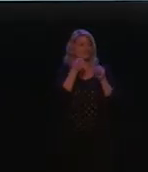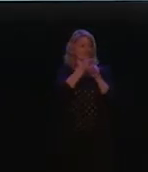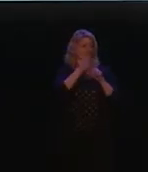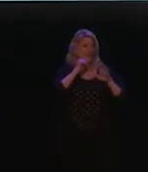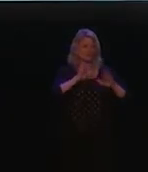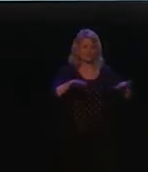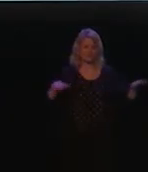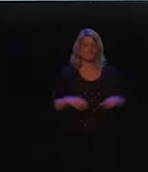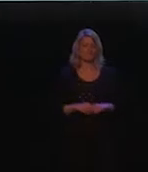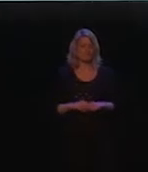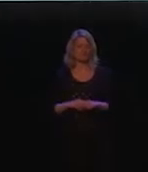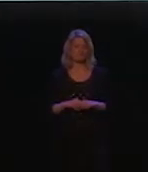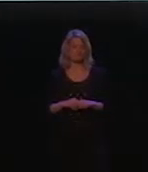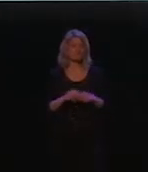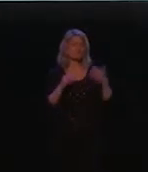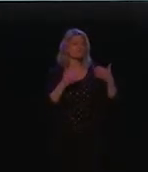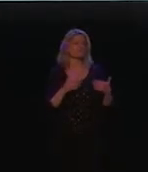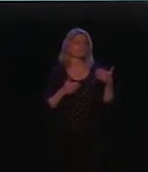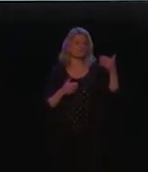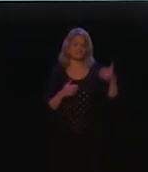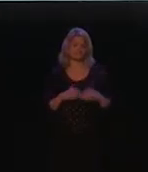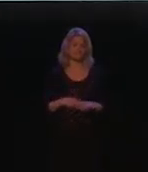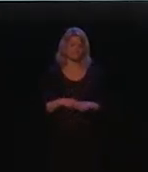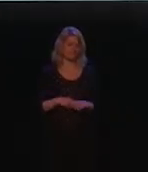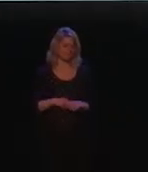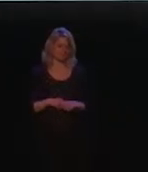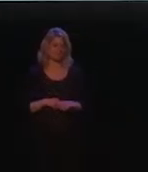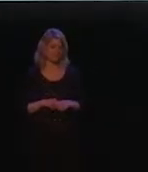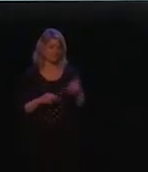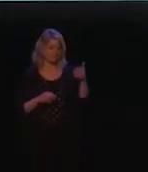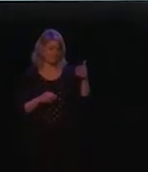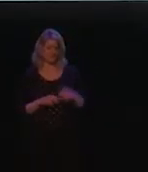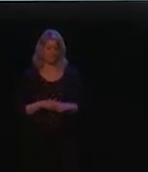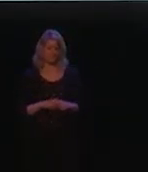also able to make it interactive, this can have tremendous impact for deaf children.